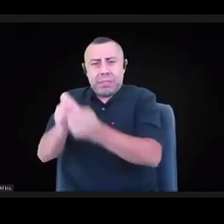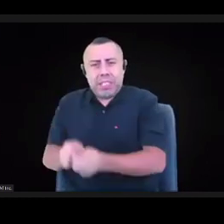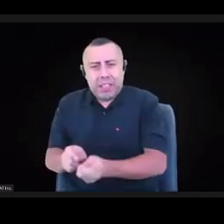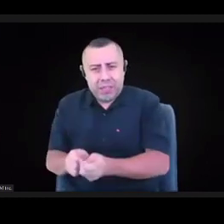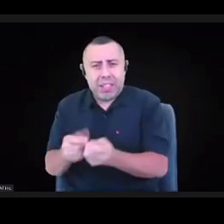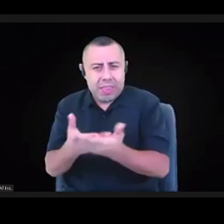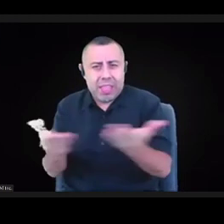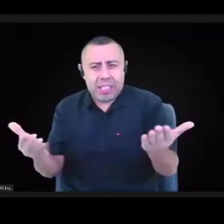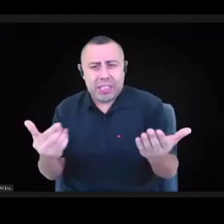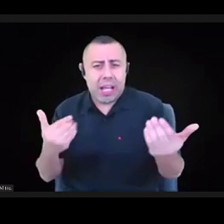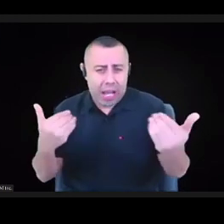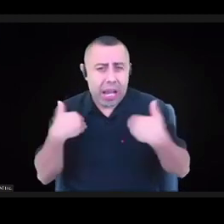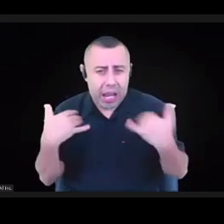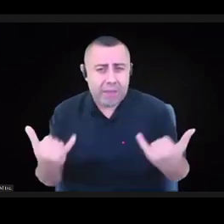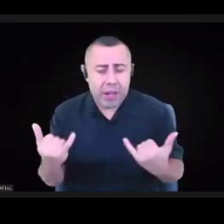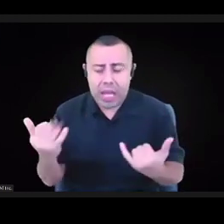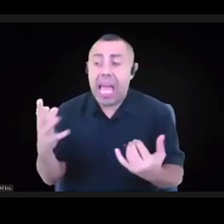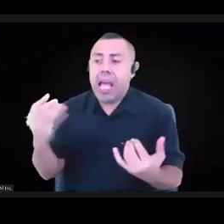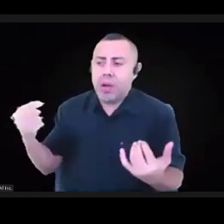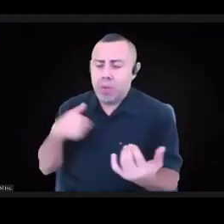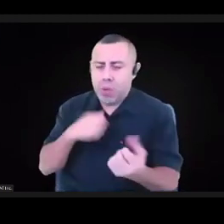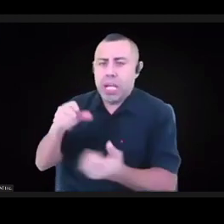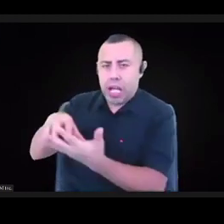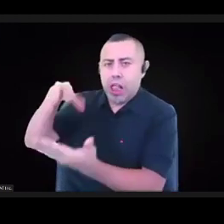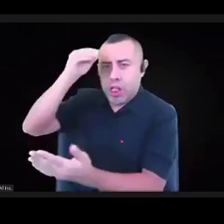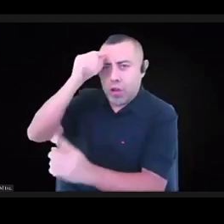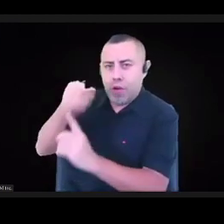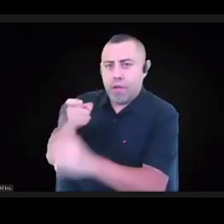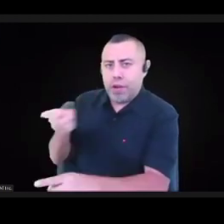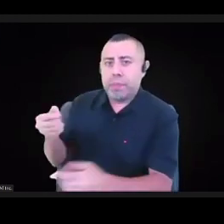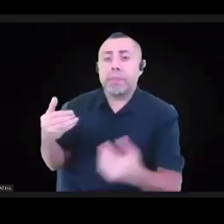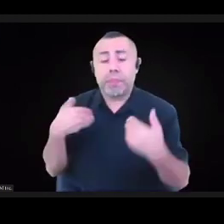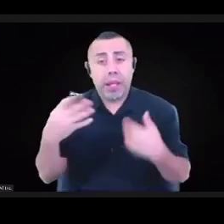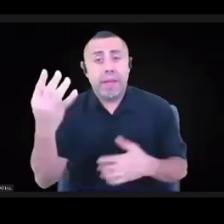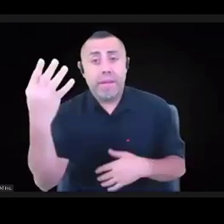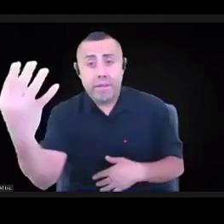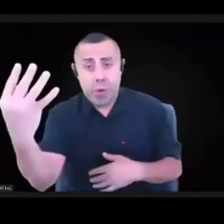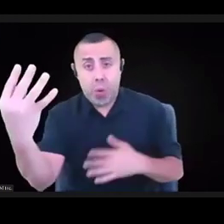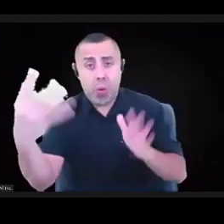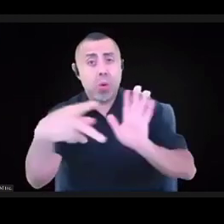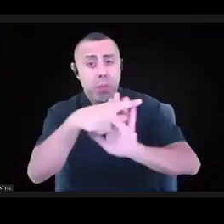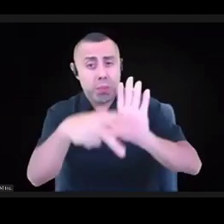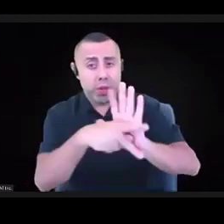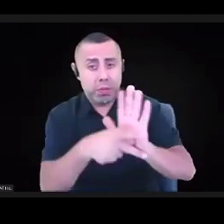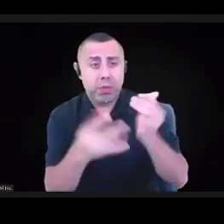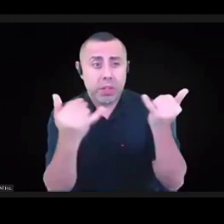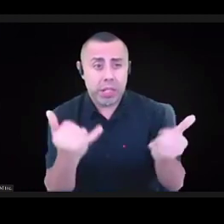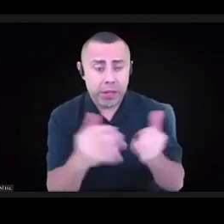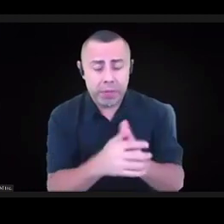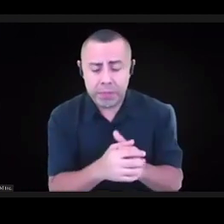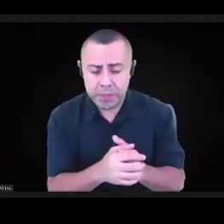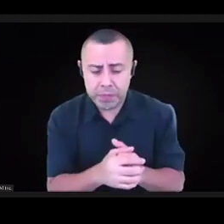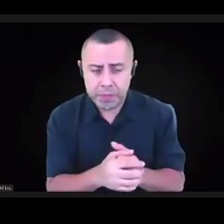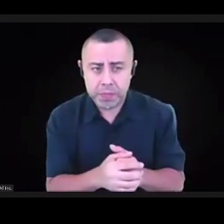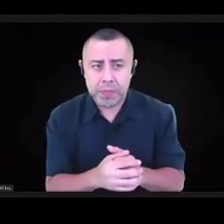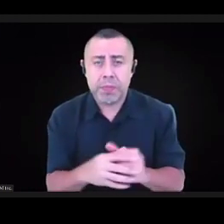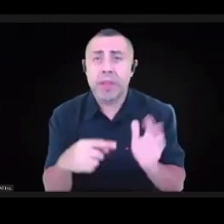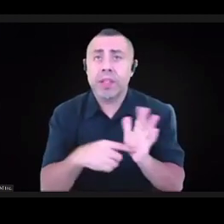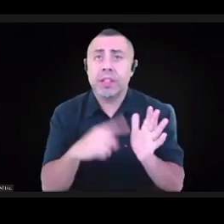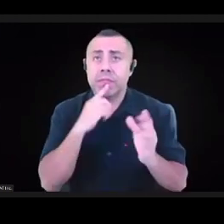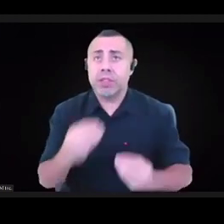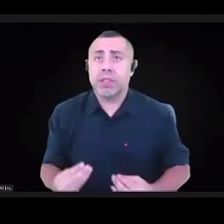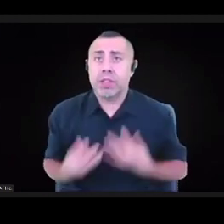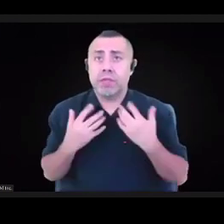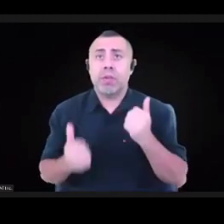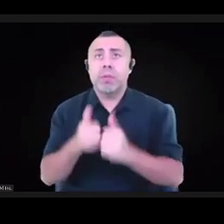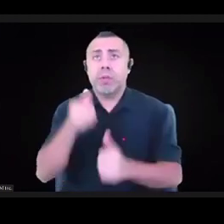And so this is, a lot of this is influenced by, there's a gentleman named Andres Gores, who has a thing